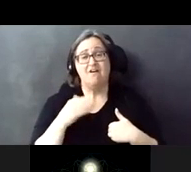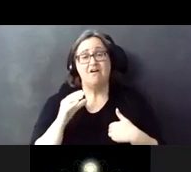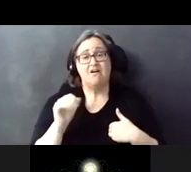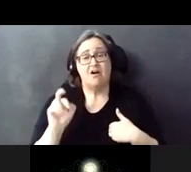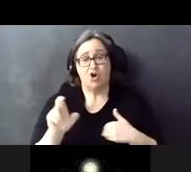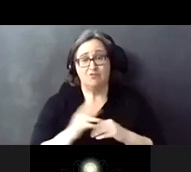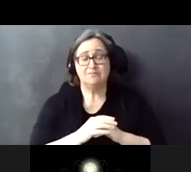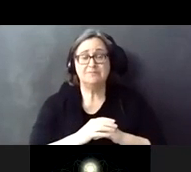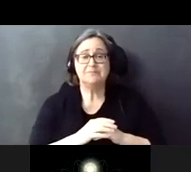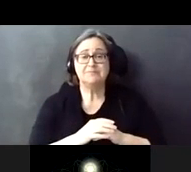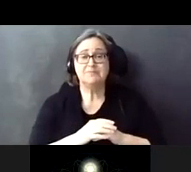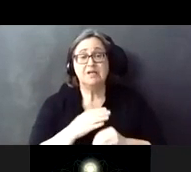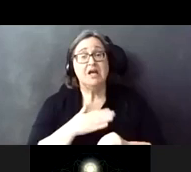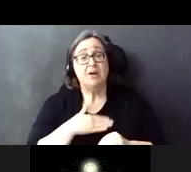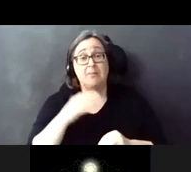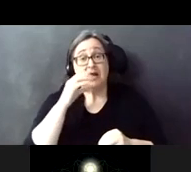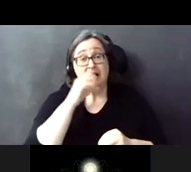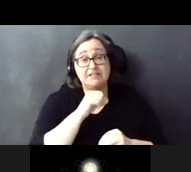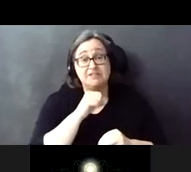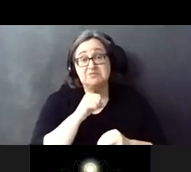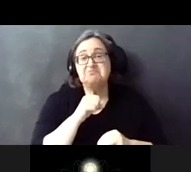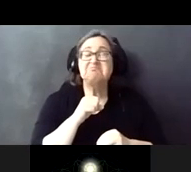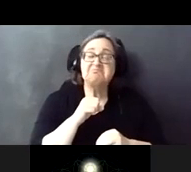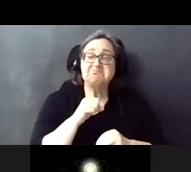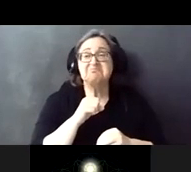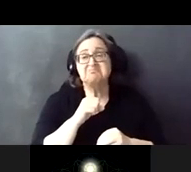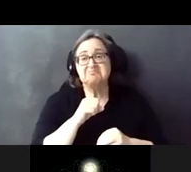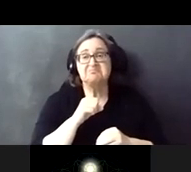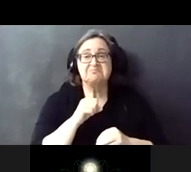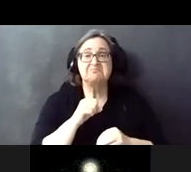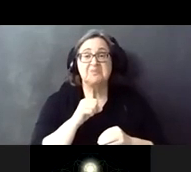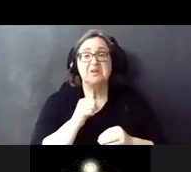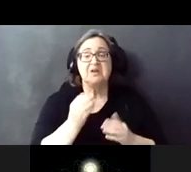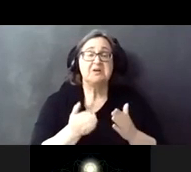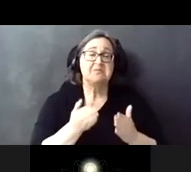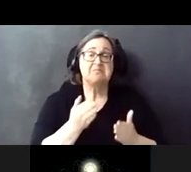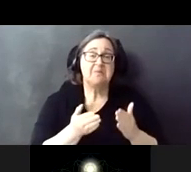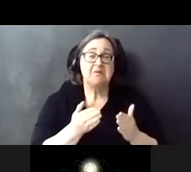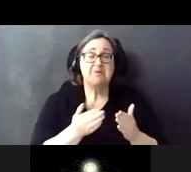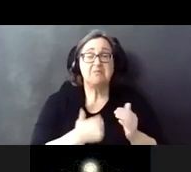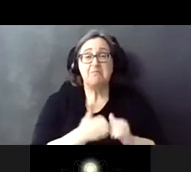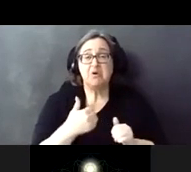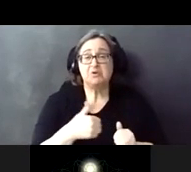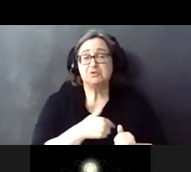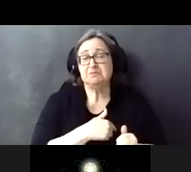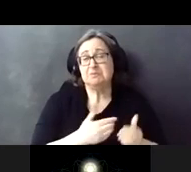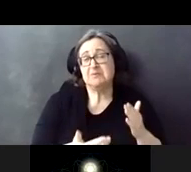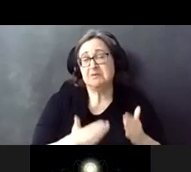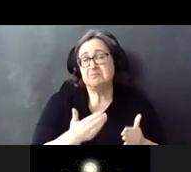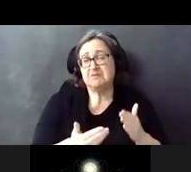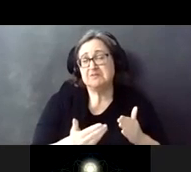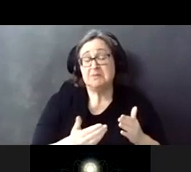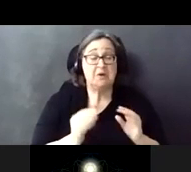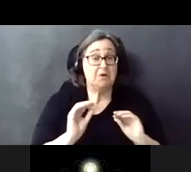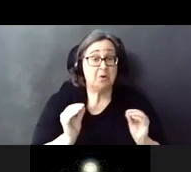And my guess is that within 20%, most of us, probably maybe not any